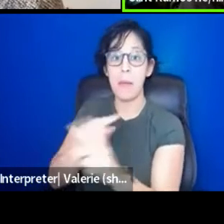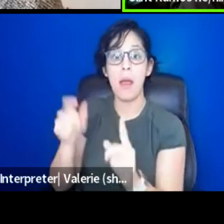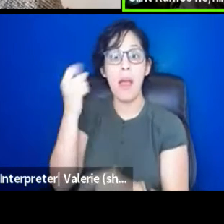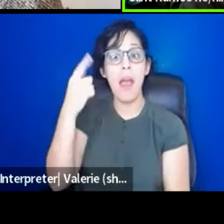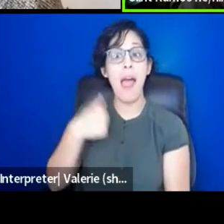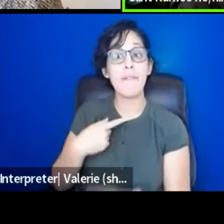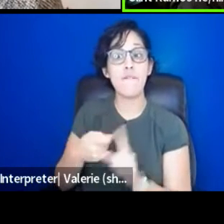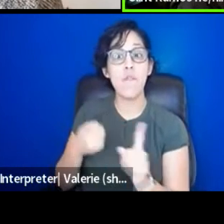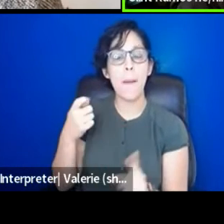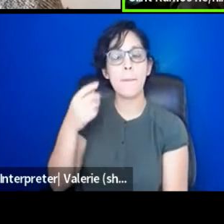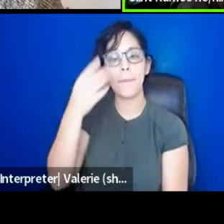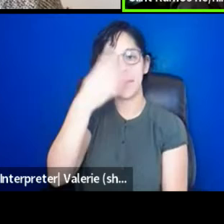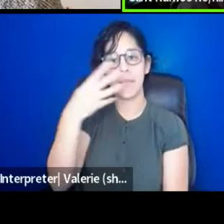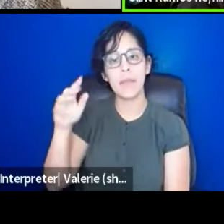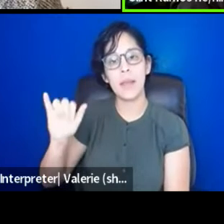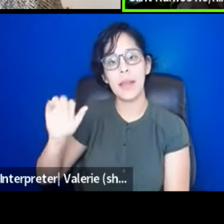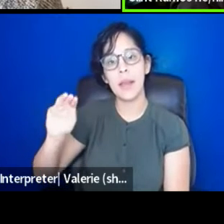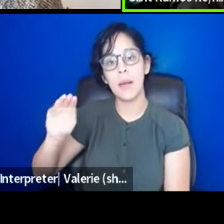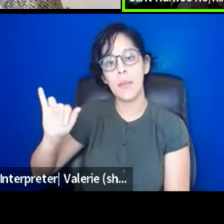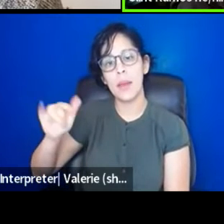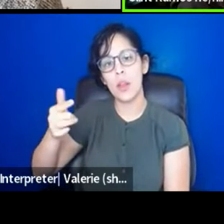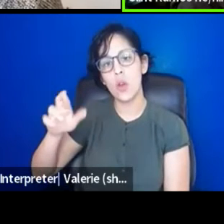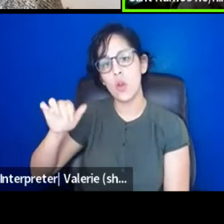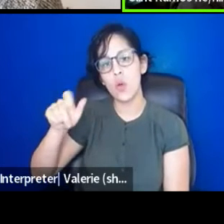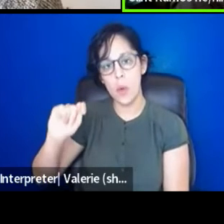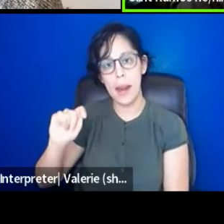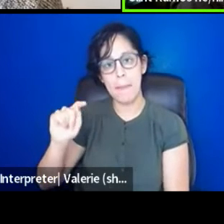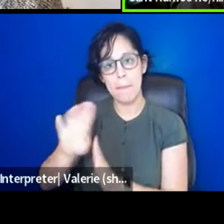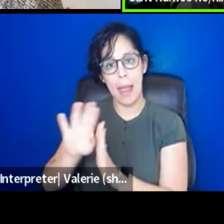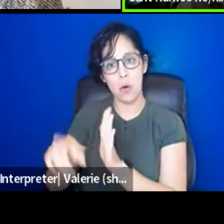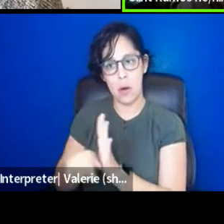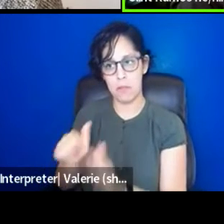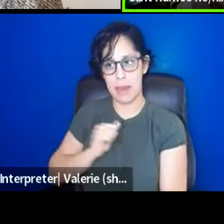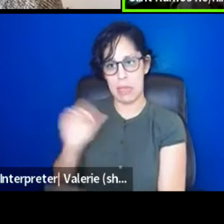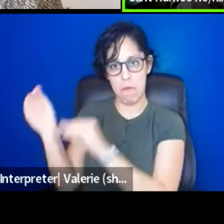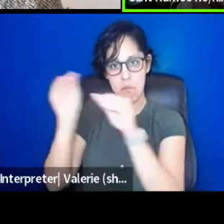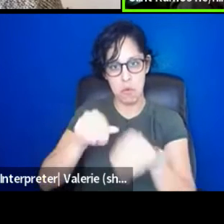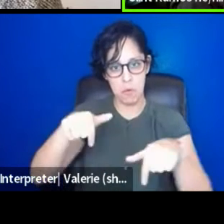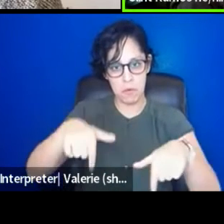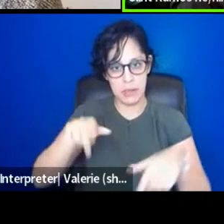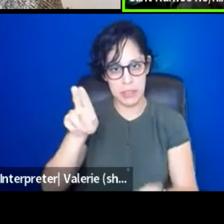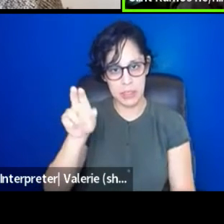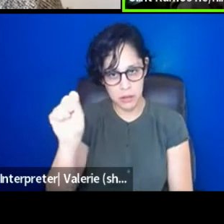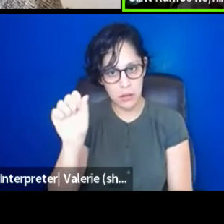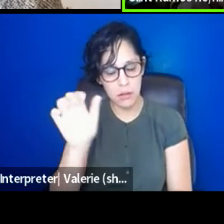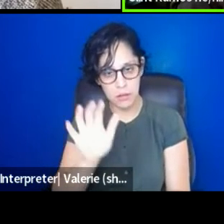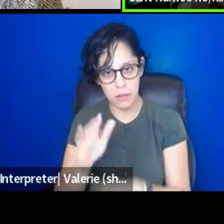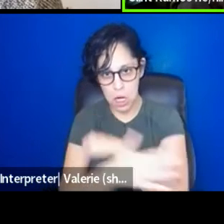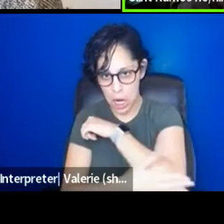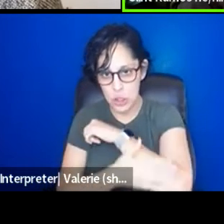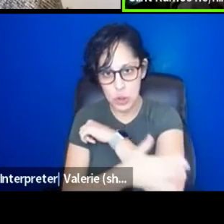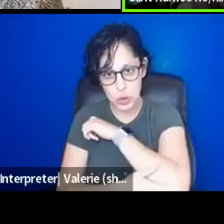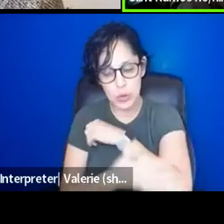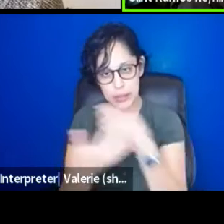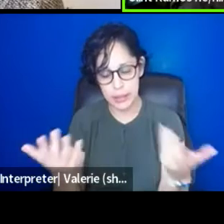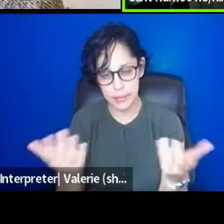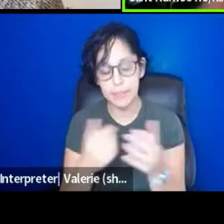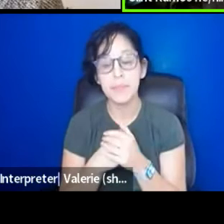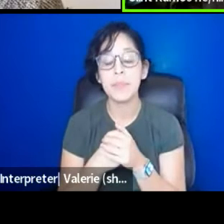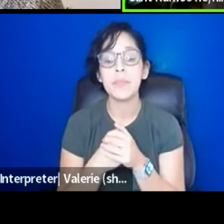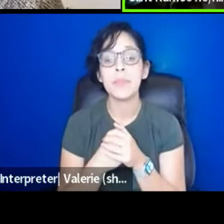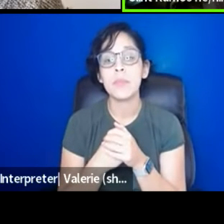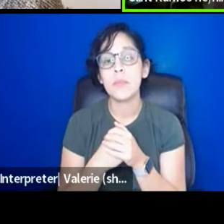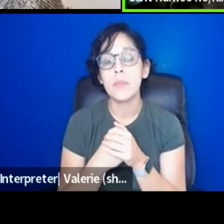immigrant background. You know, I am, I'm an immigrant to this country and, um, and particularly with, uh,